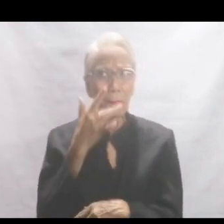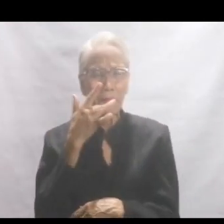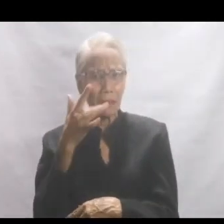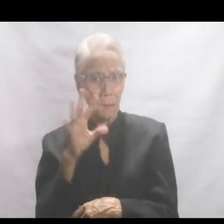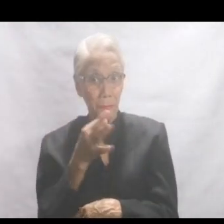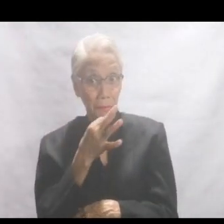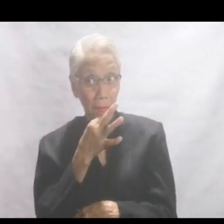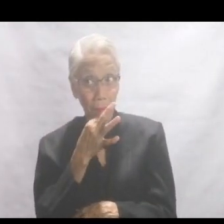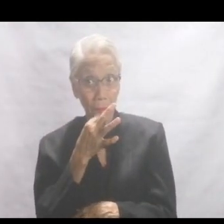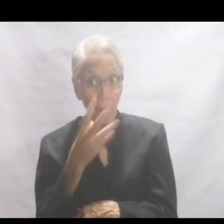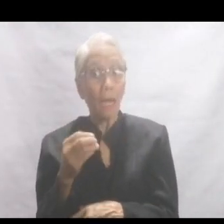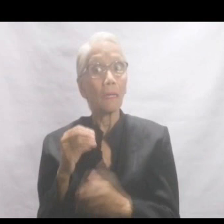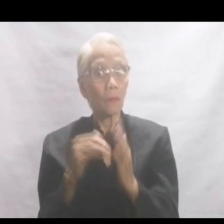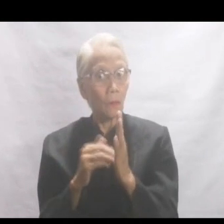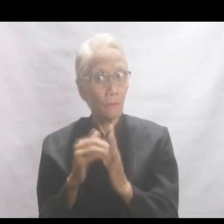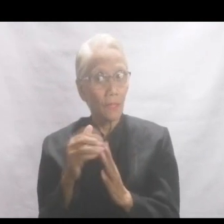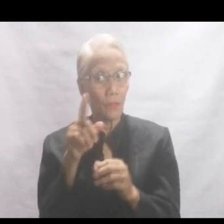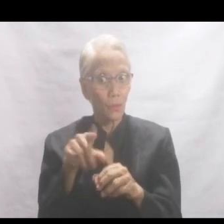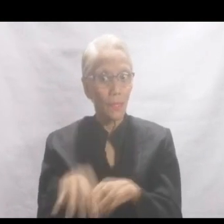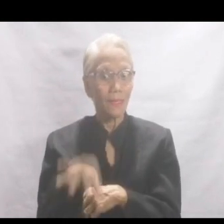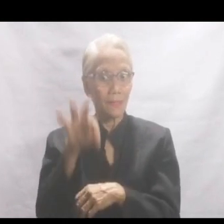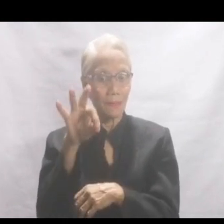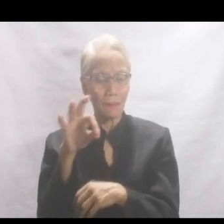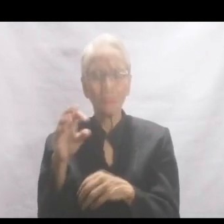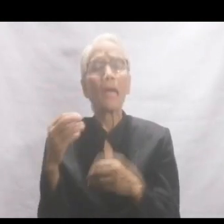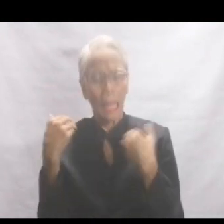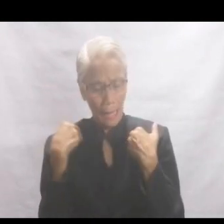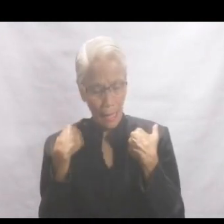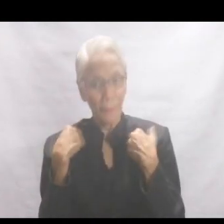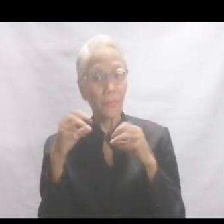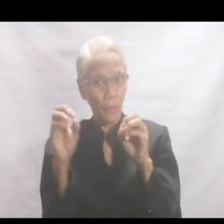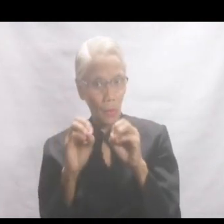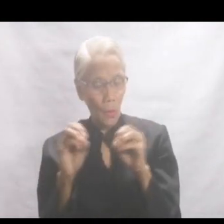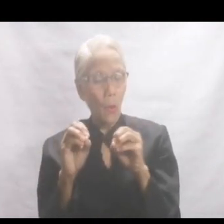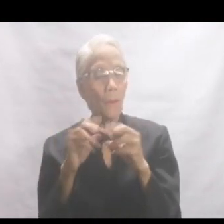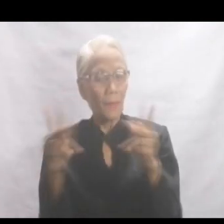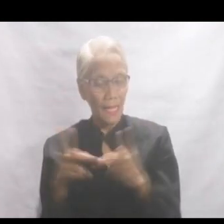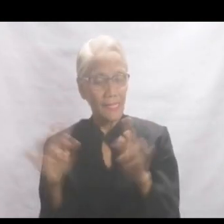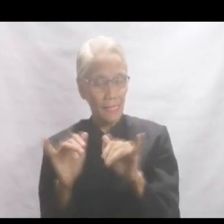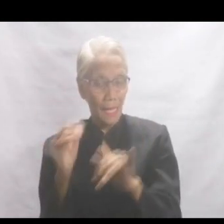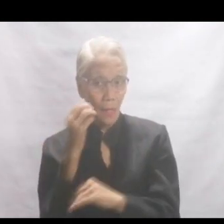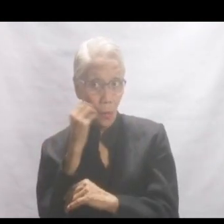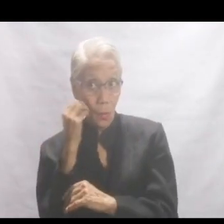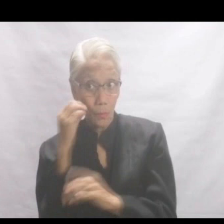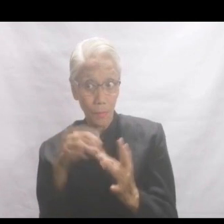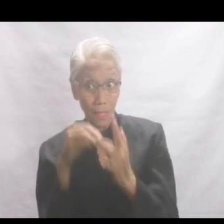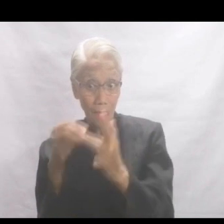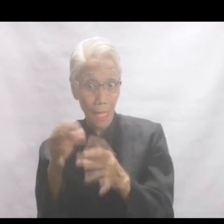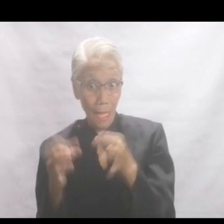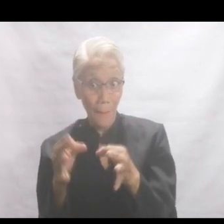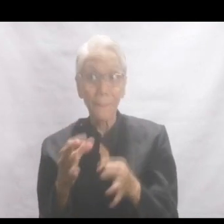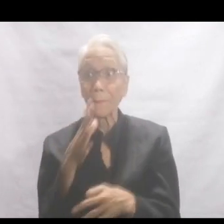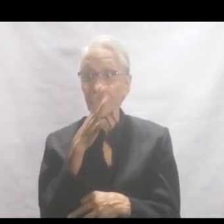At, madalas matidiscover mo na there is no place like home. Lalo na kung ang cooking ni